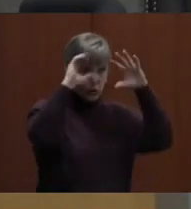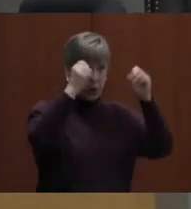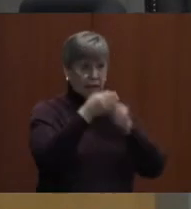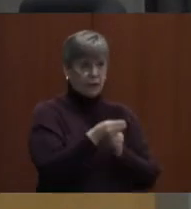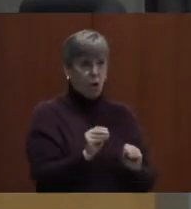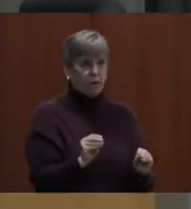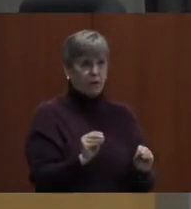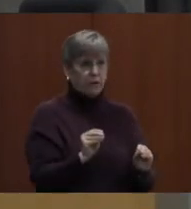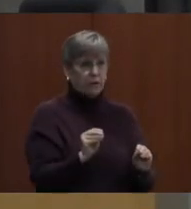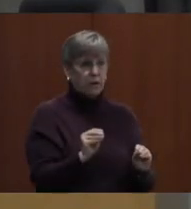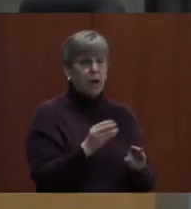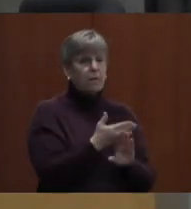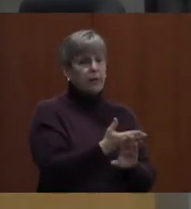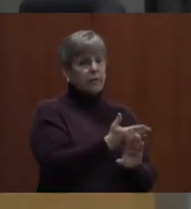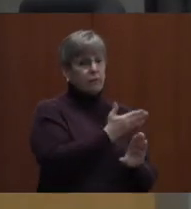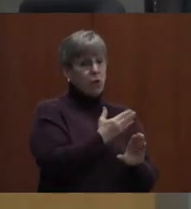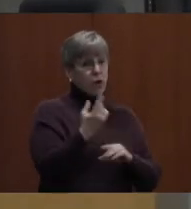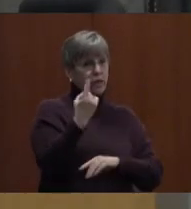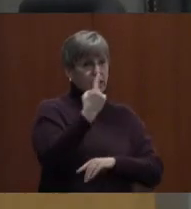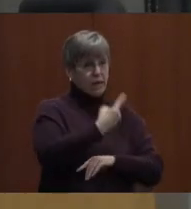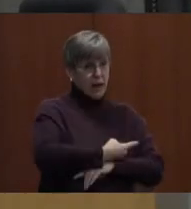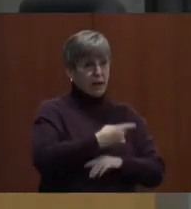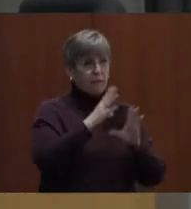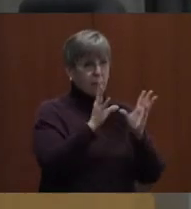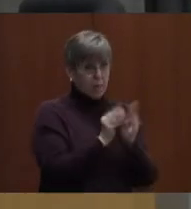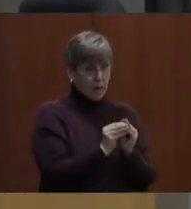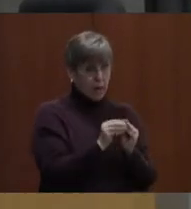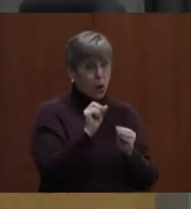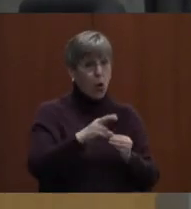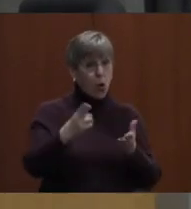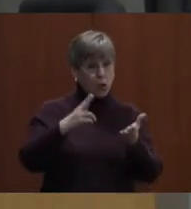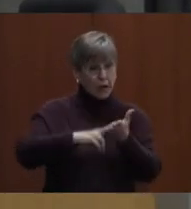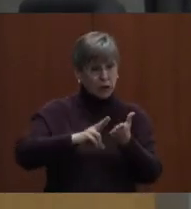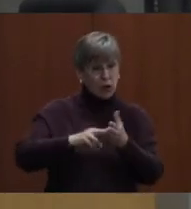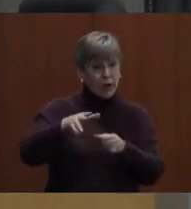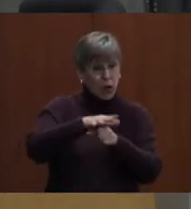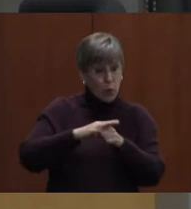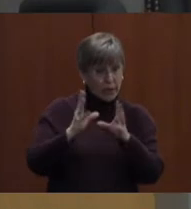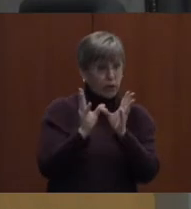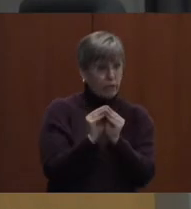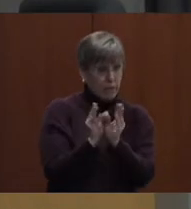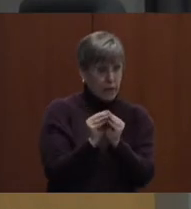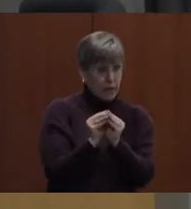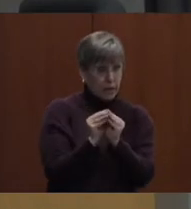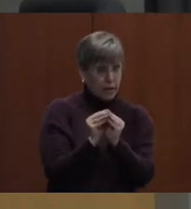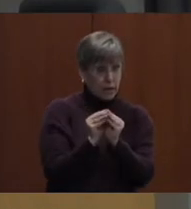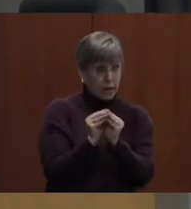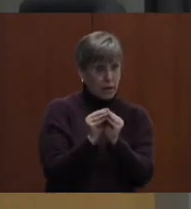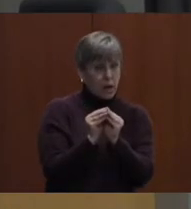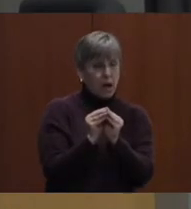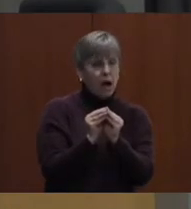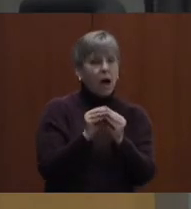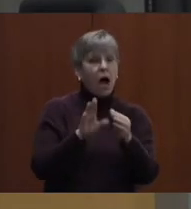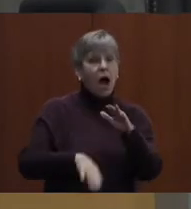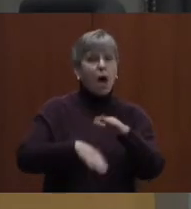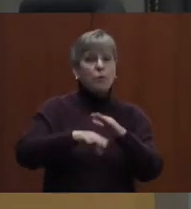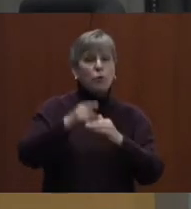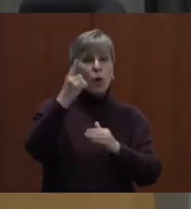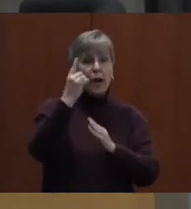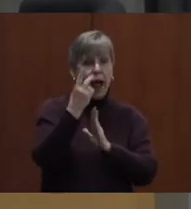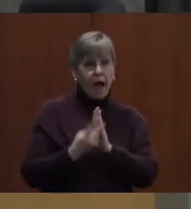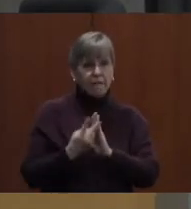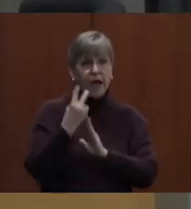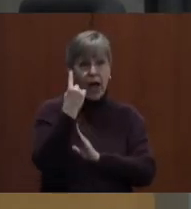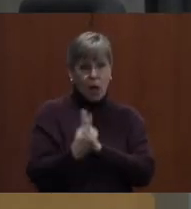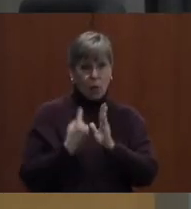office prior to the date of the meeting or register at the location of the meeting up to one-half hour in advance of